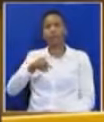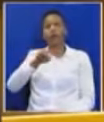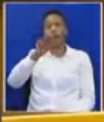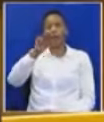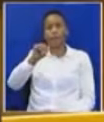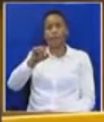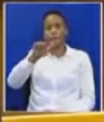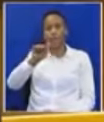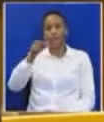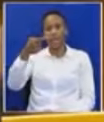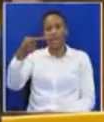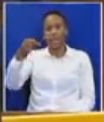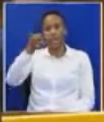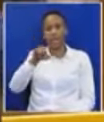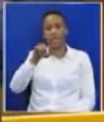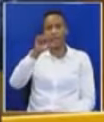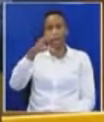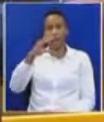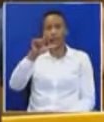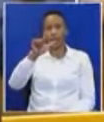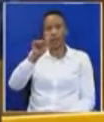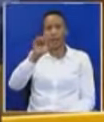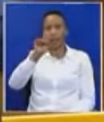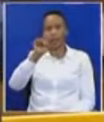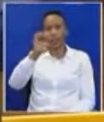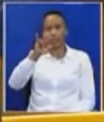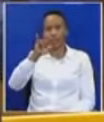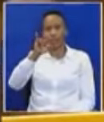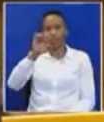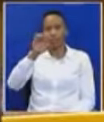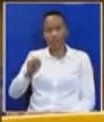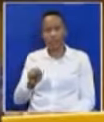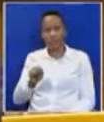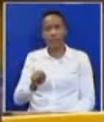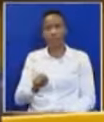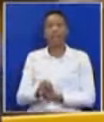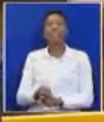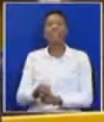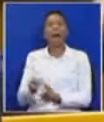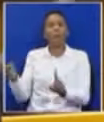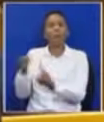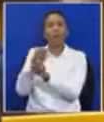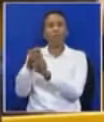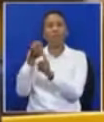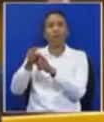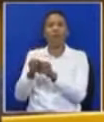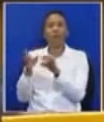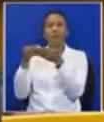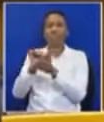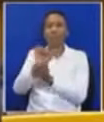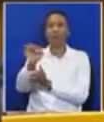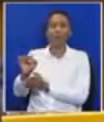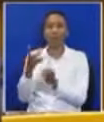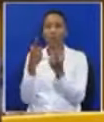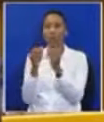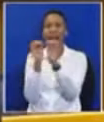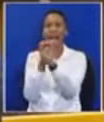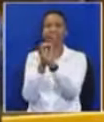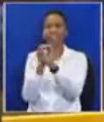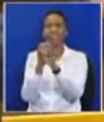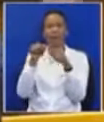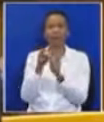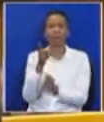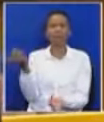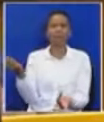Komane, who have been brutally assaulted and abused by their members, and they do very little or nothing about it? Shouldn't